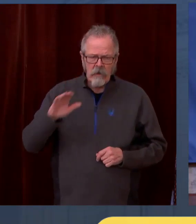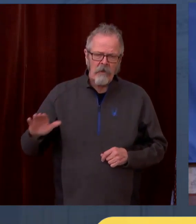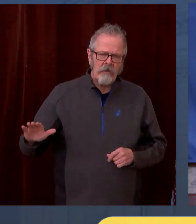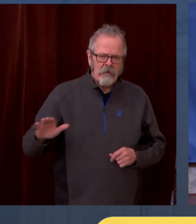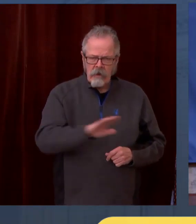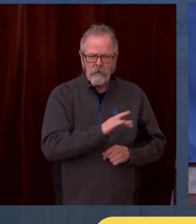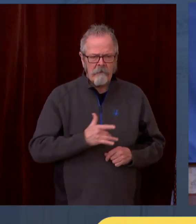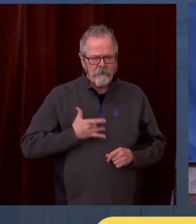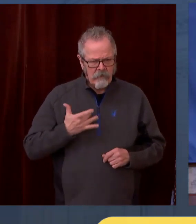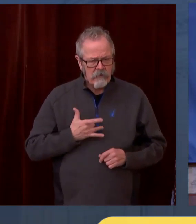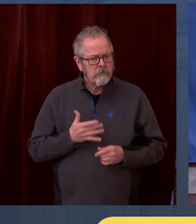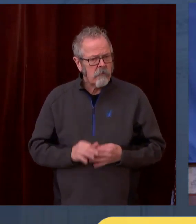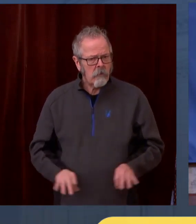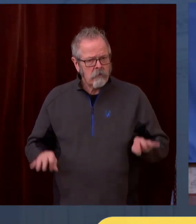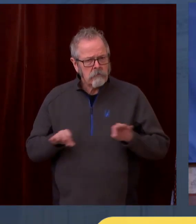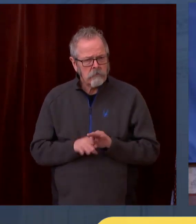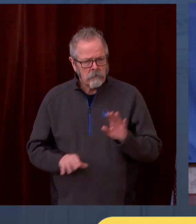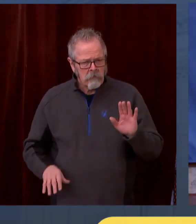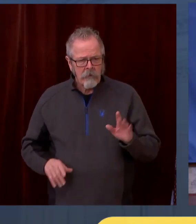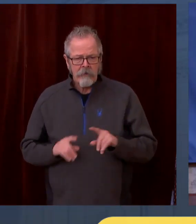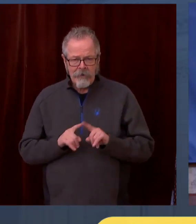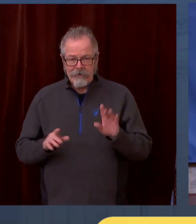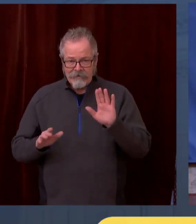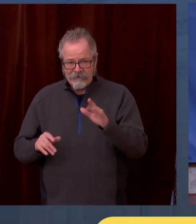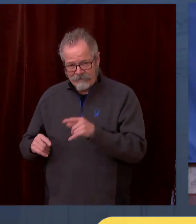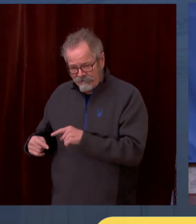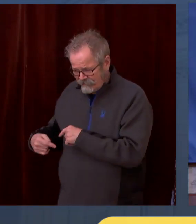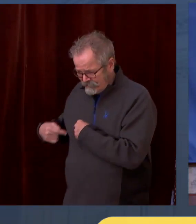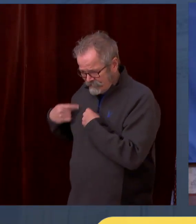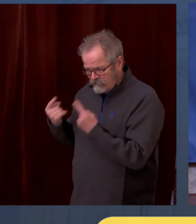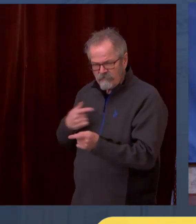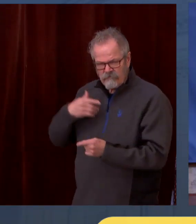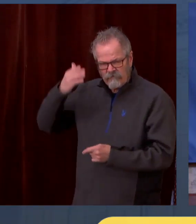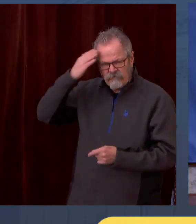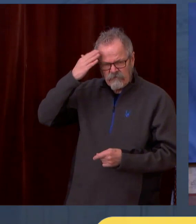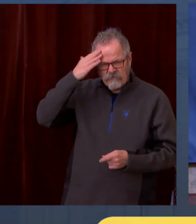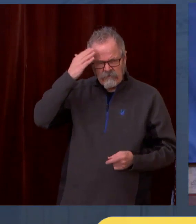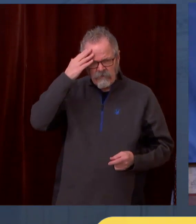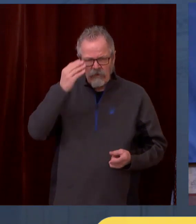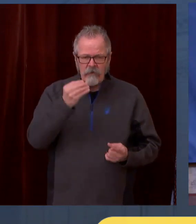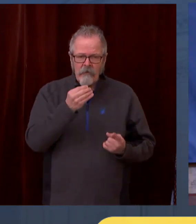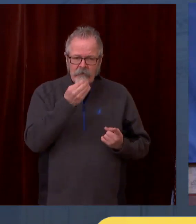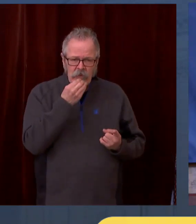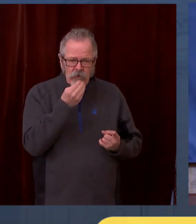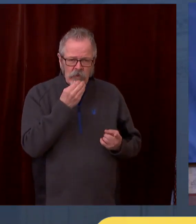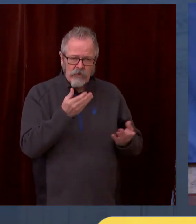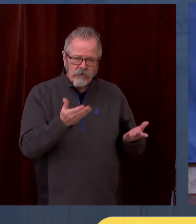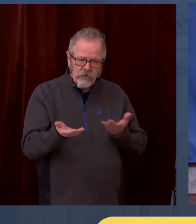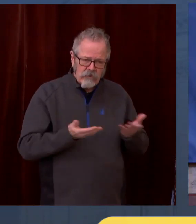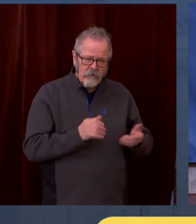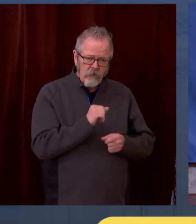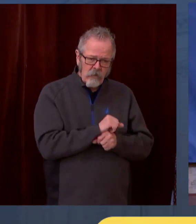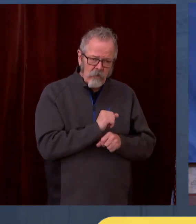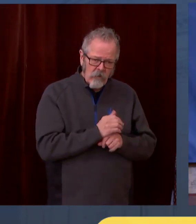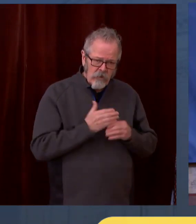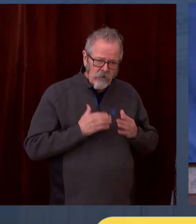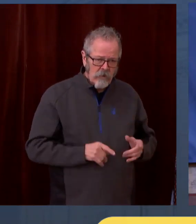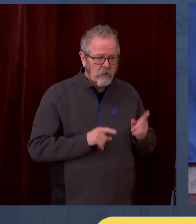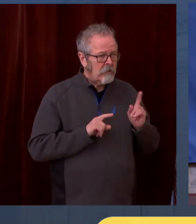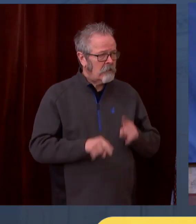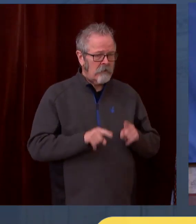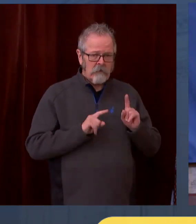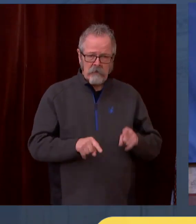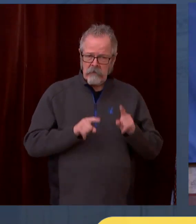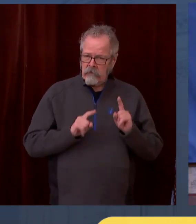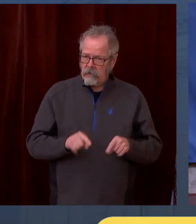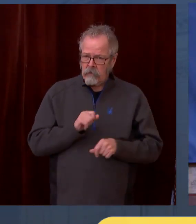this. We understand they've been working now for over a year without a vaccine. We also understand that, that they, they do serve now